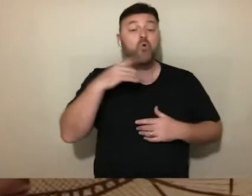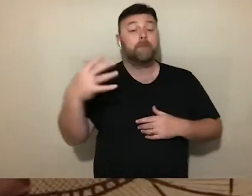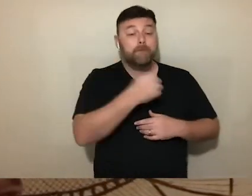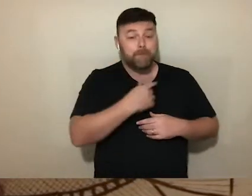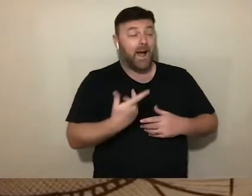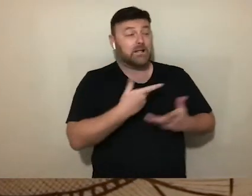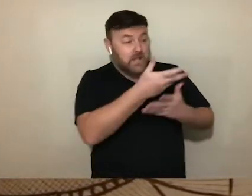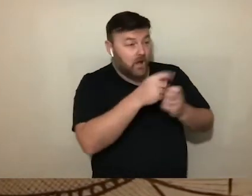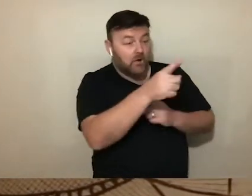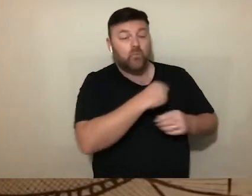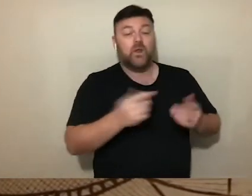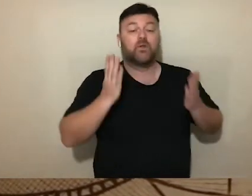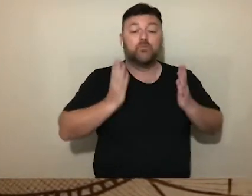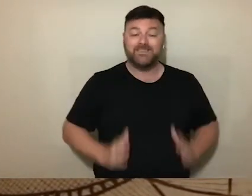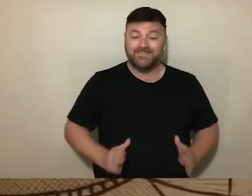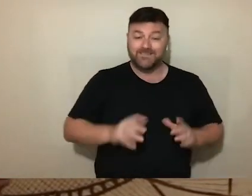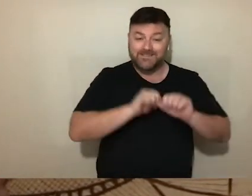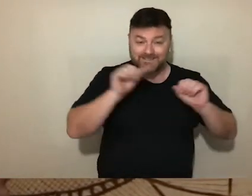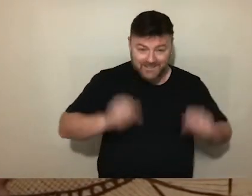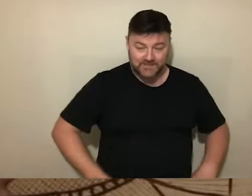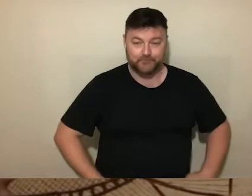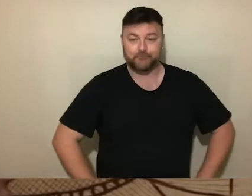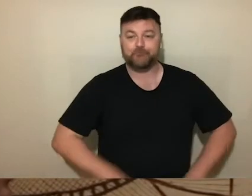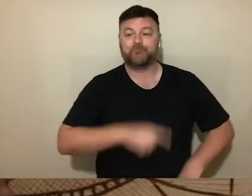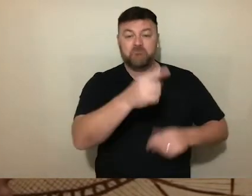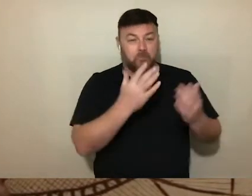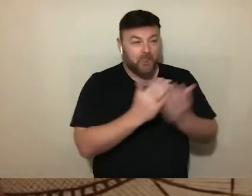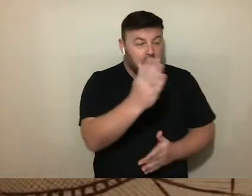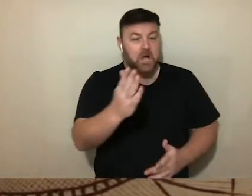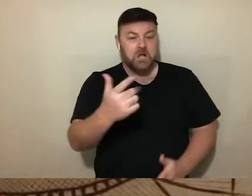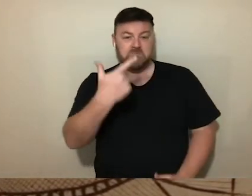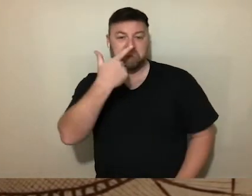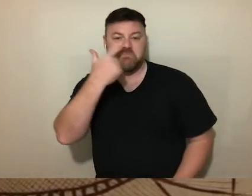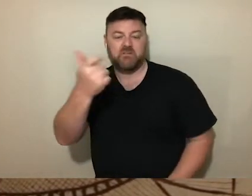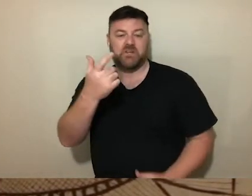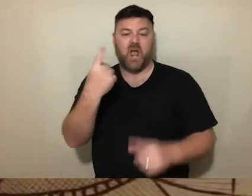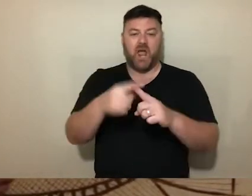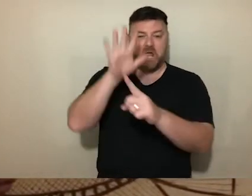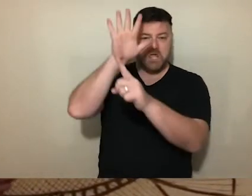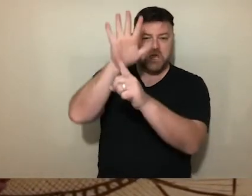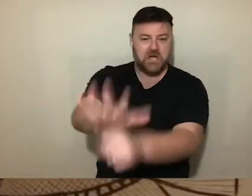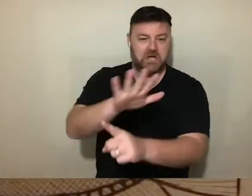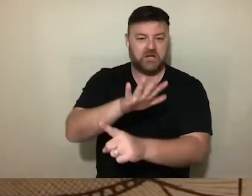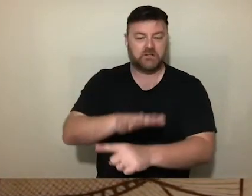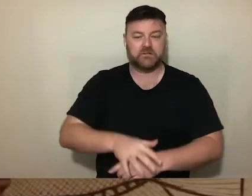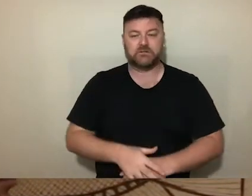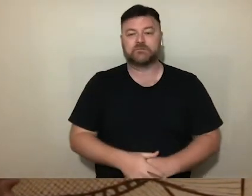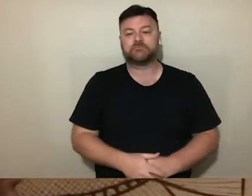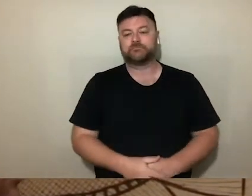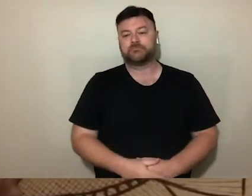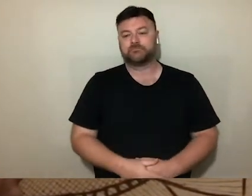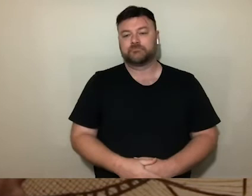reproduces colonial power relationships of rights, privilege, and oppression. But let's now move to